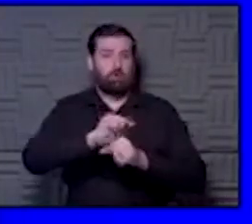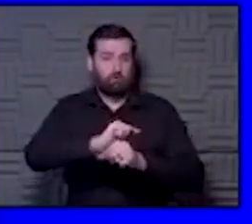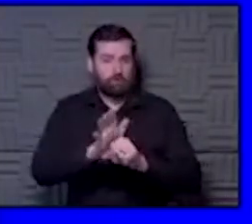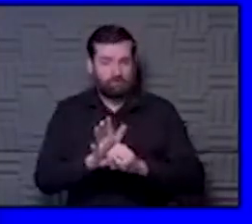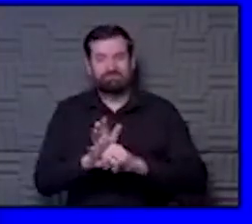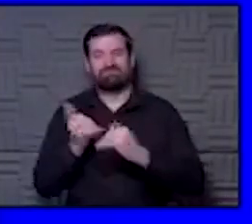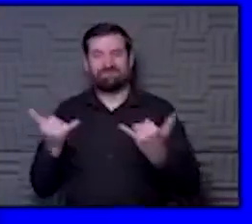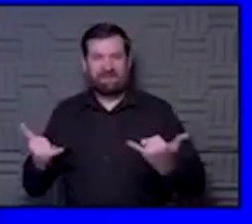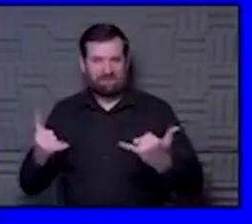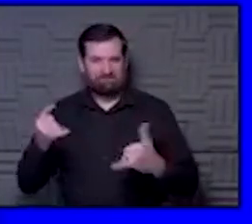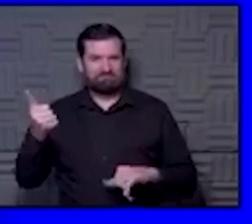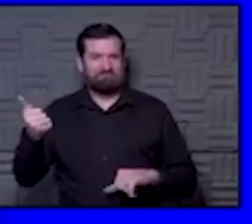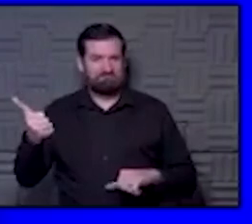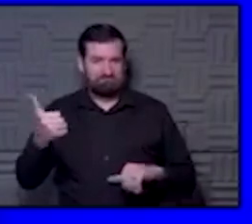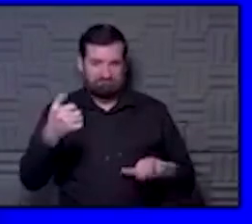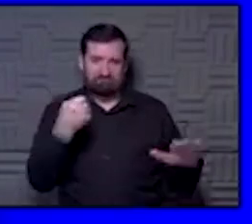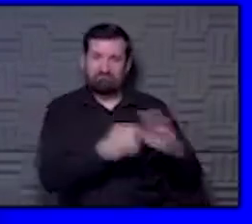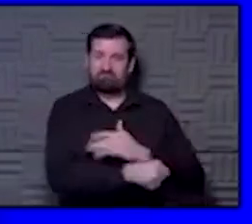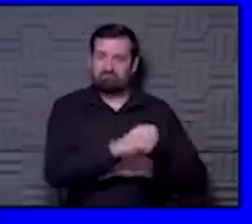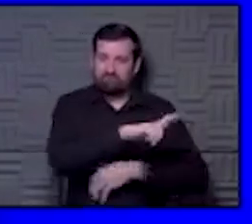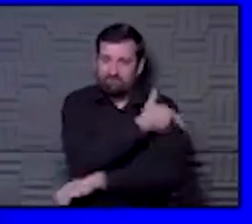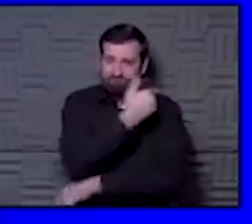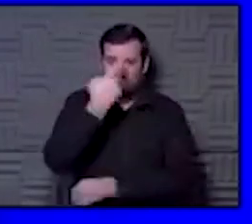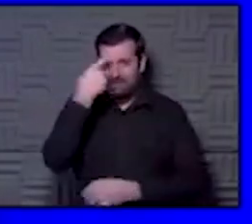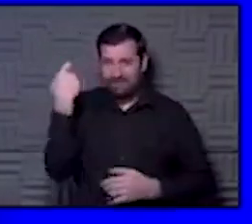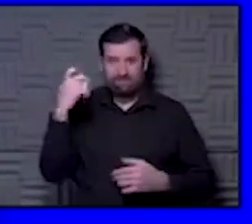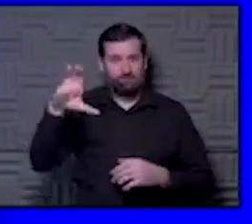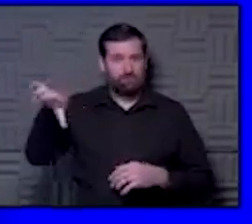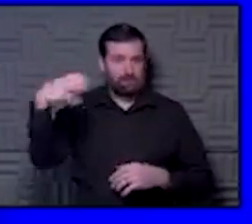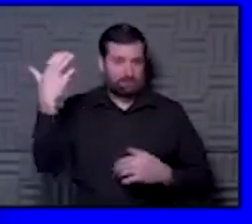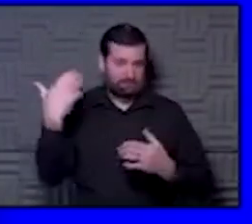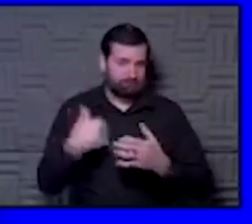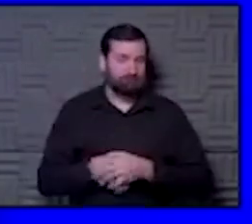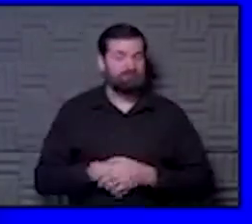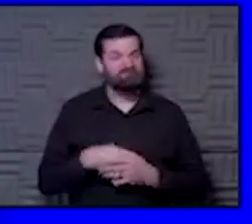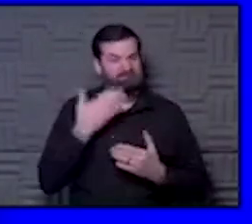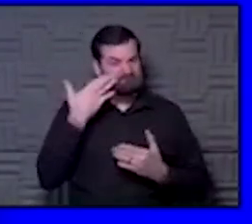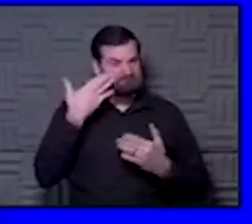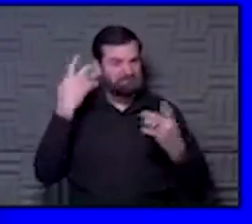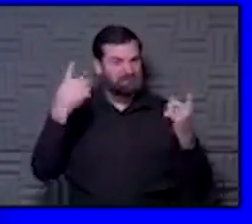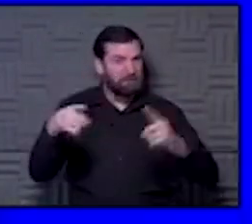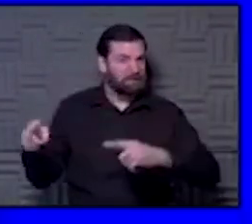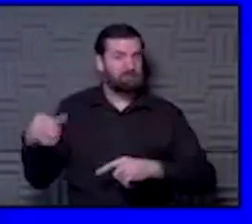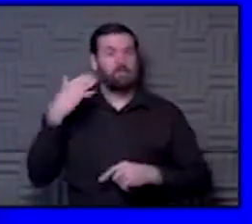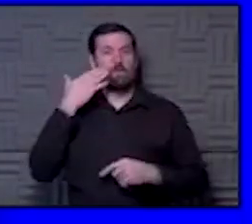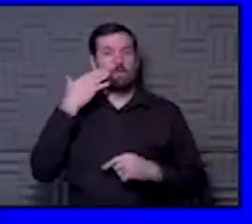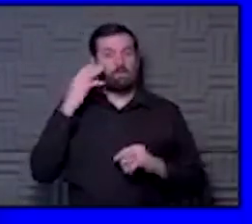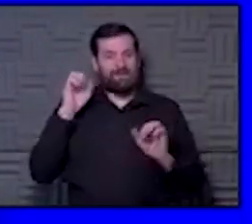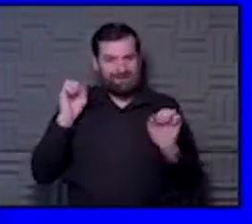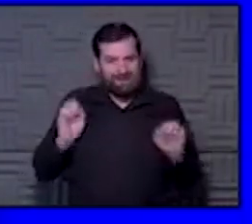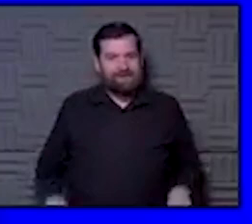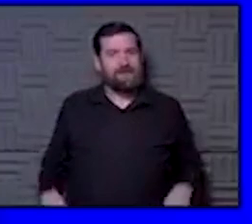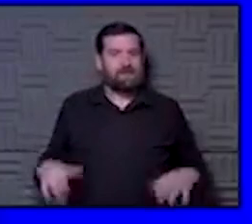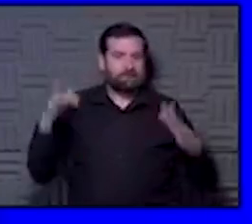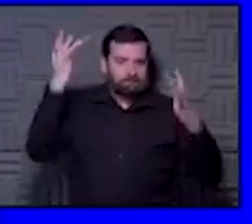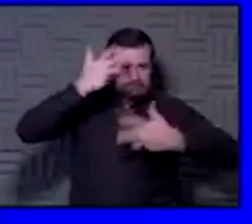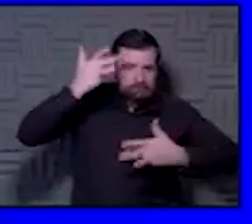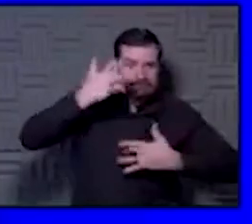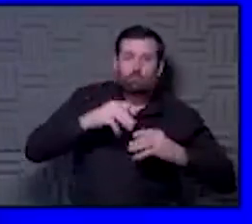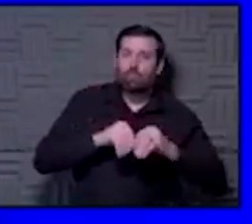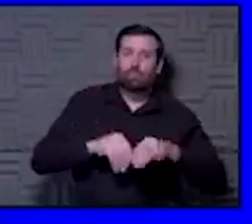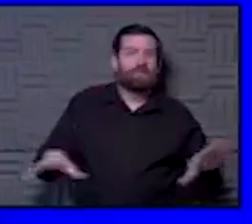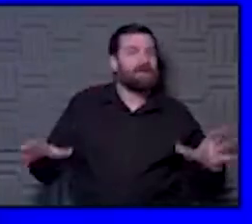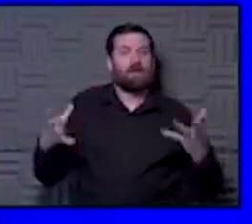in the hospital because of that gathering. So we know it's happening. It's going out there. We know that you can have the disease and spread it without knowing that you have